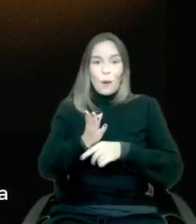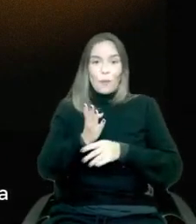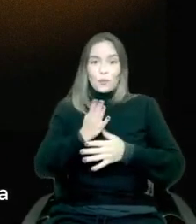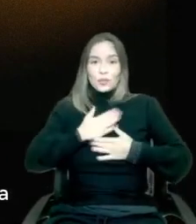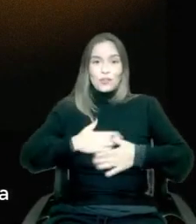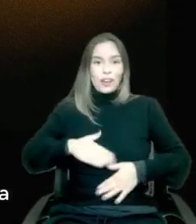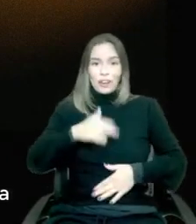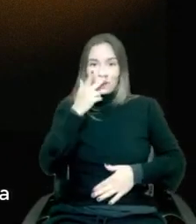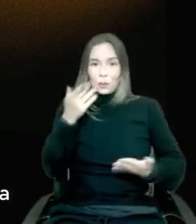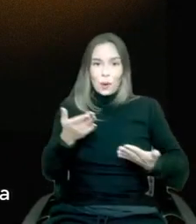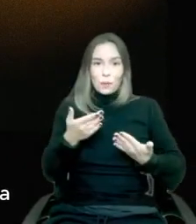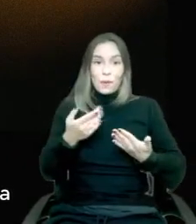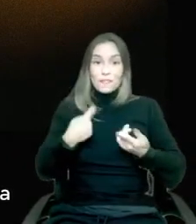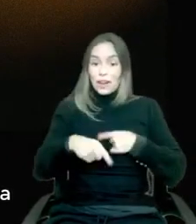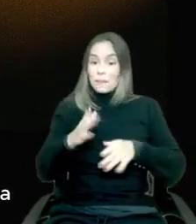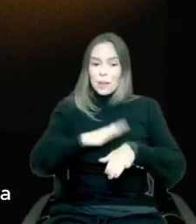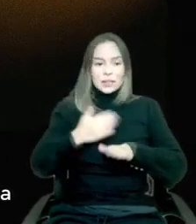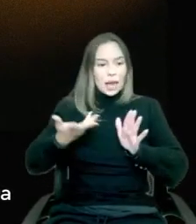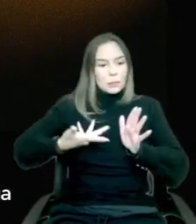for us and how we get there.